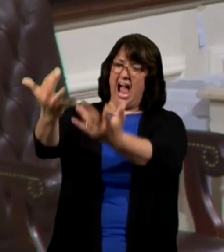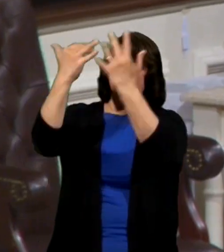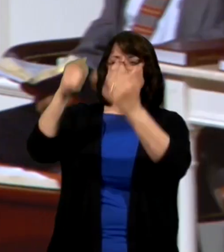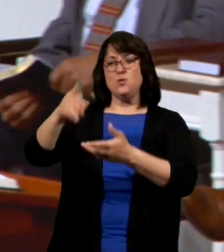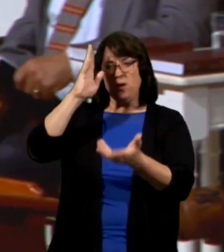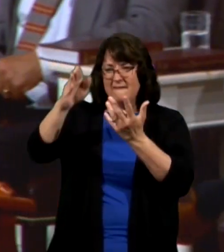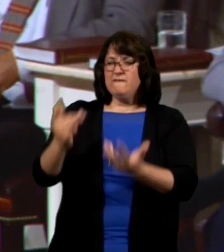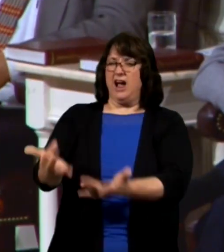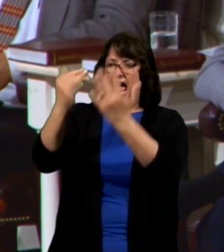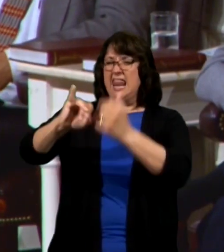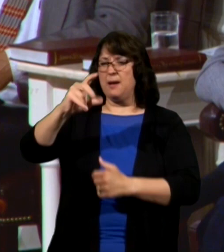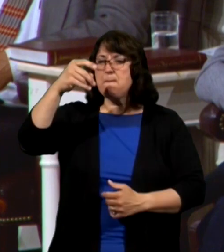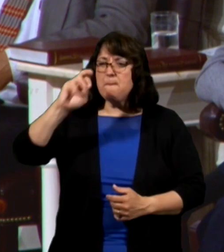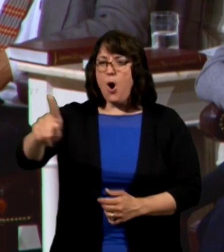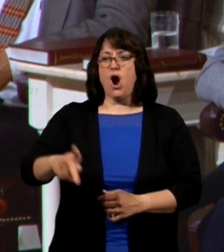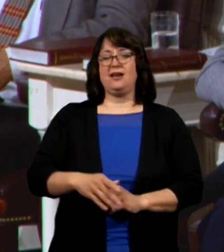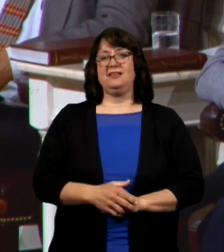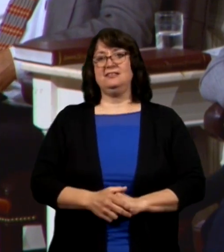fry like a pork